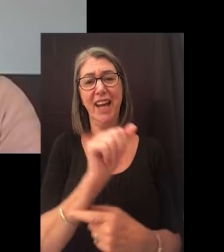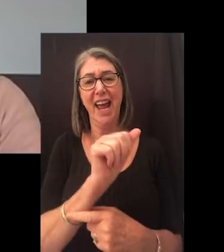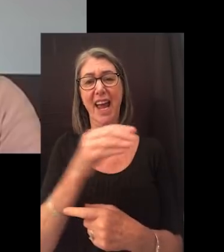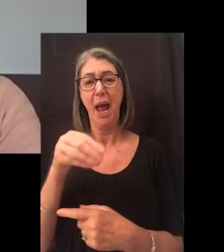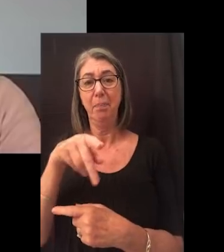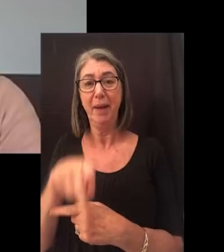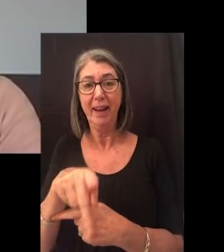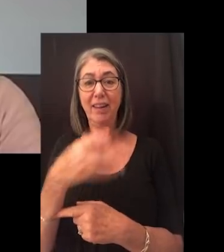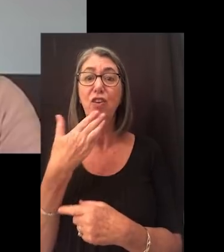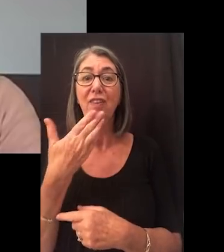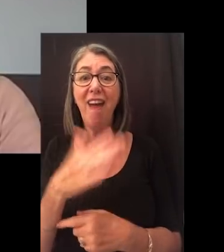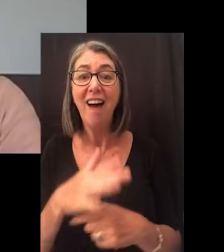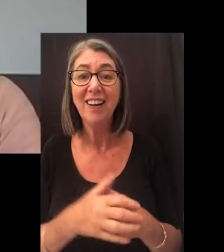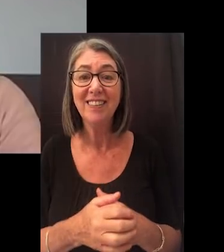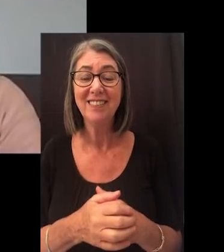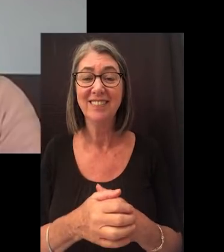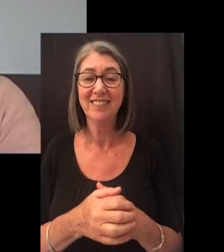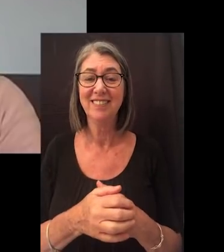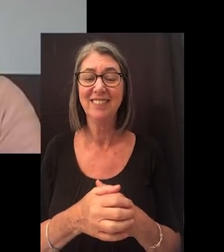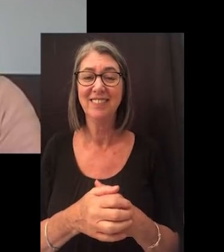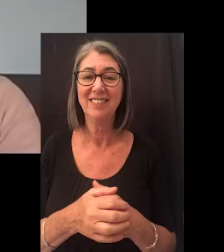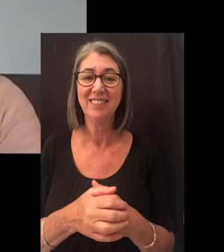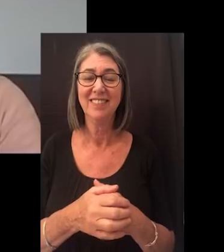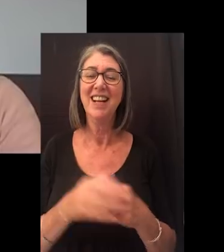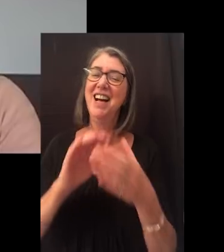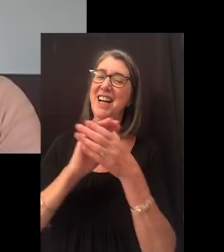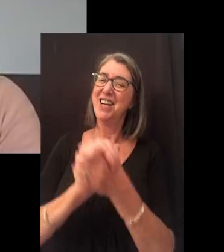you, especially in A&P. Good luck.